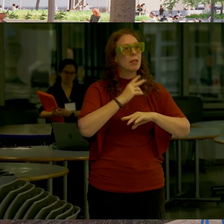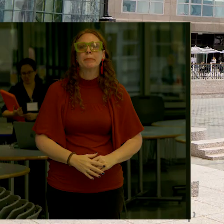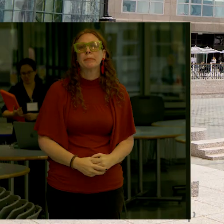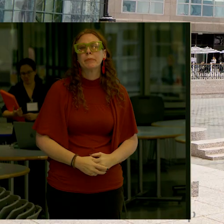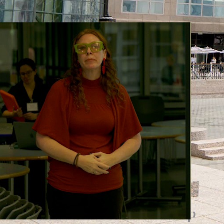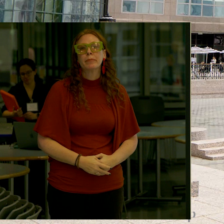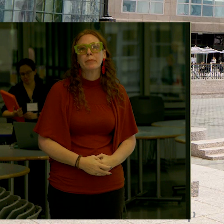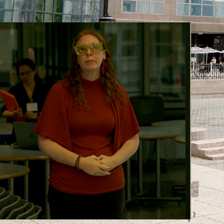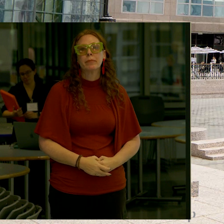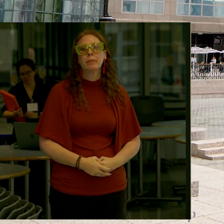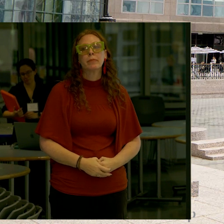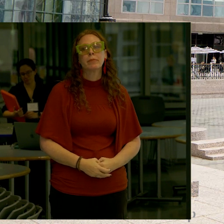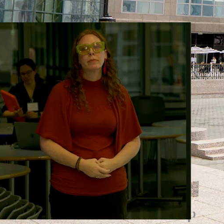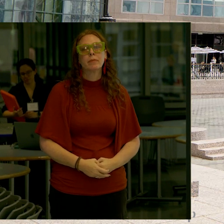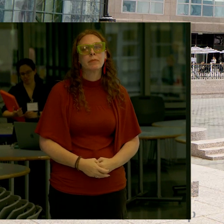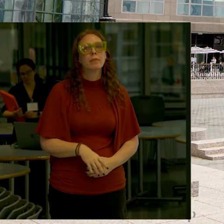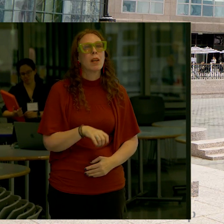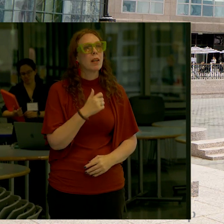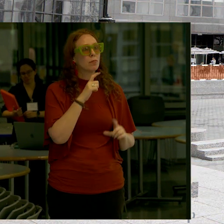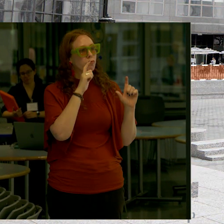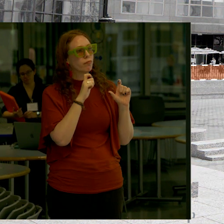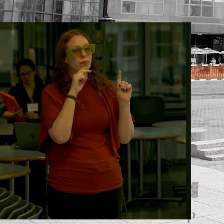see the water again another shot